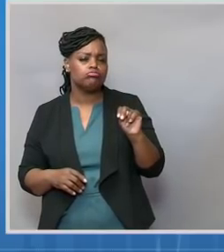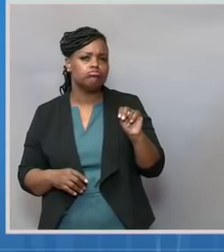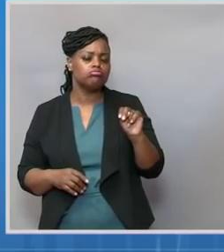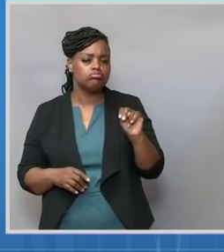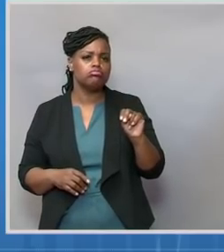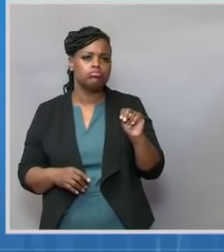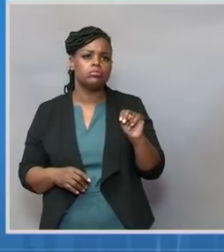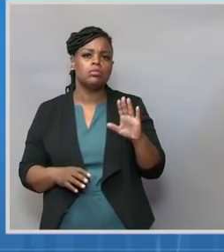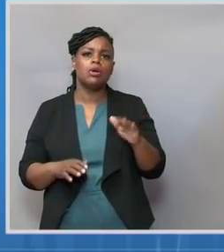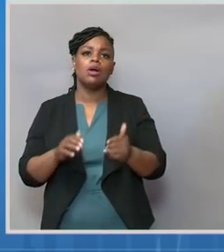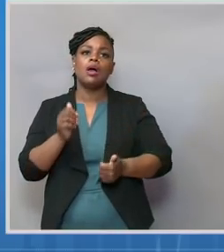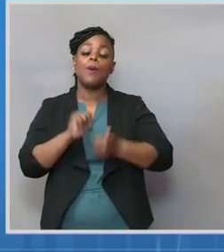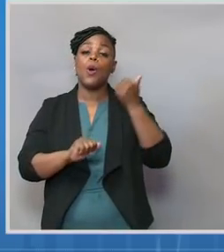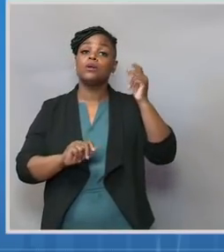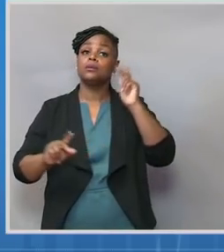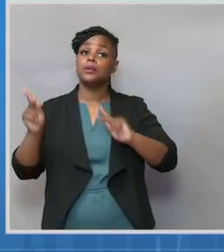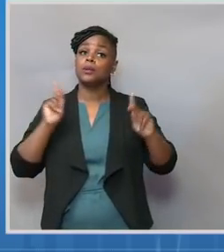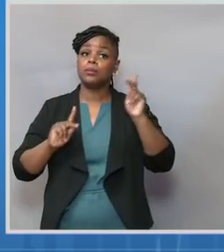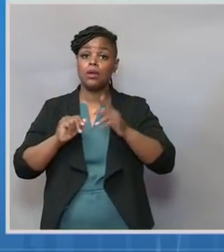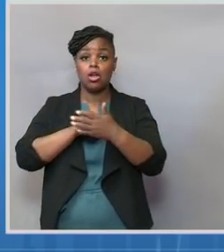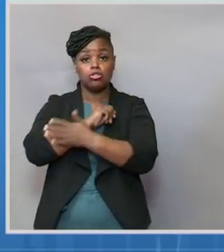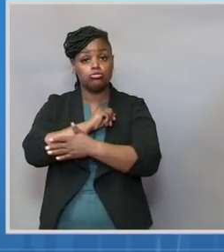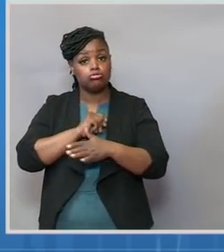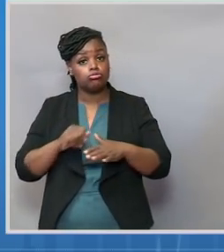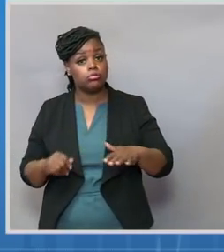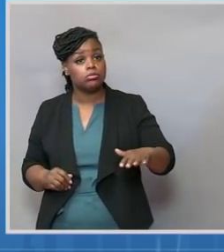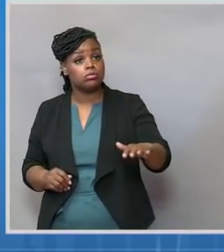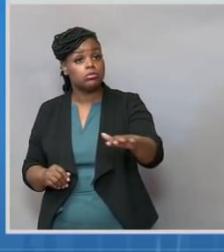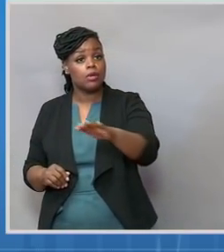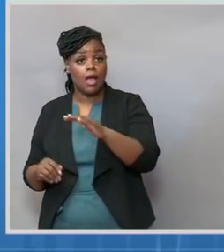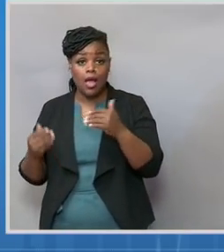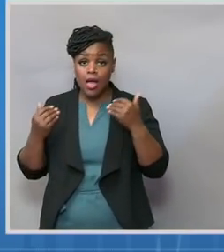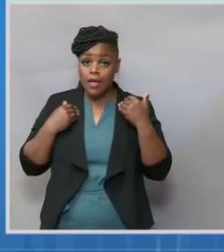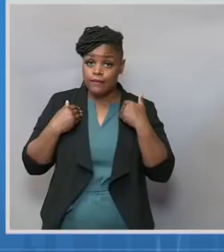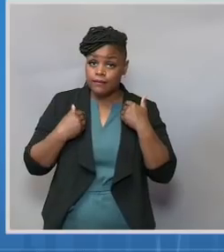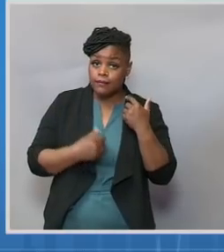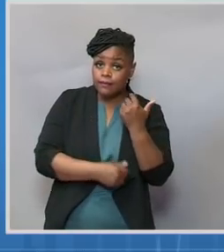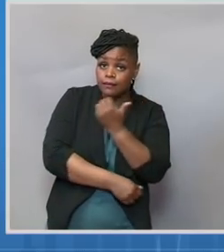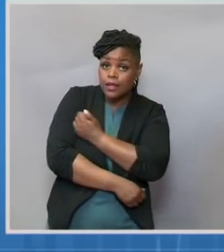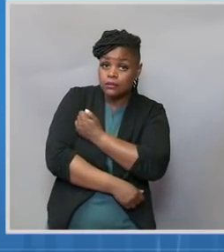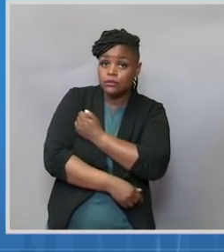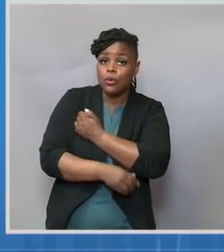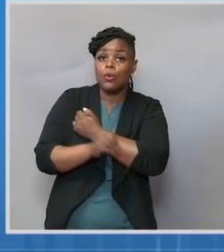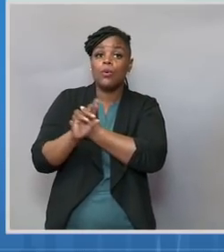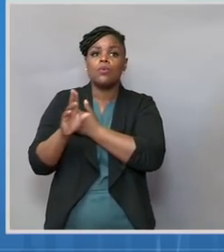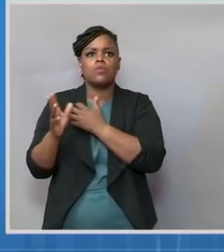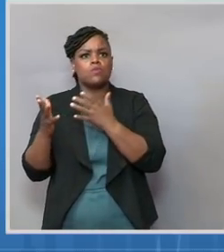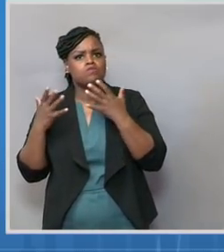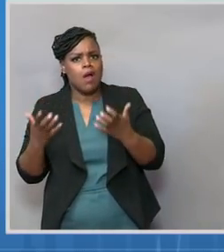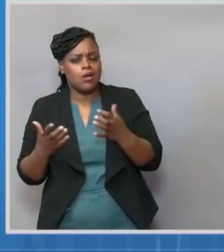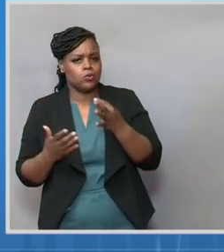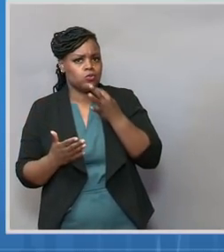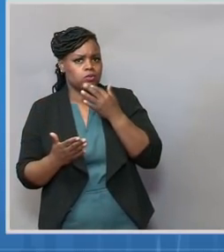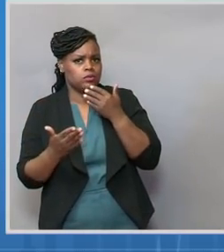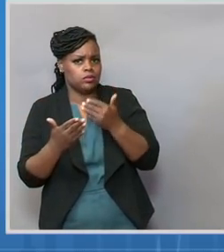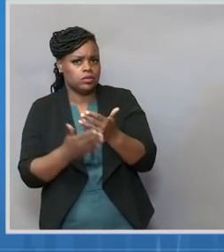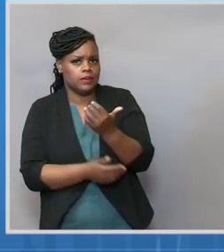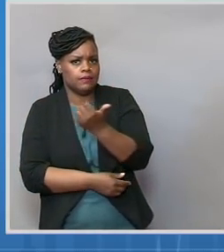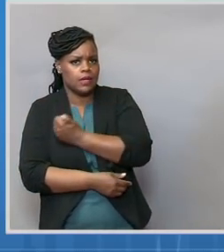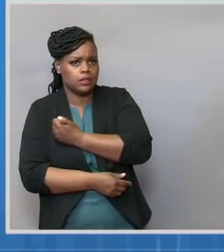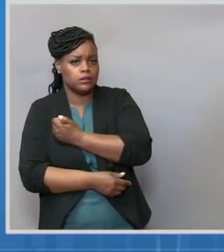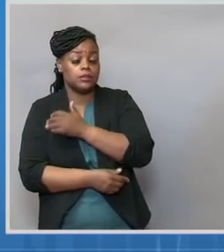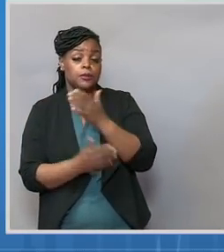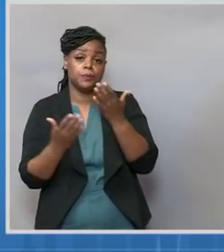now are either vaccinated or want to be vaccinated soon. But with that said, we want to continue